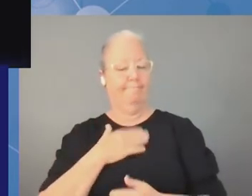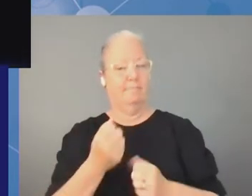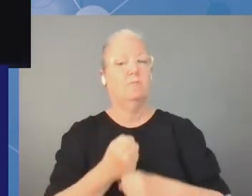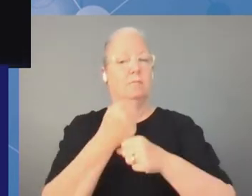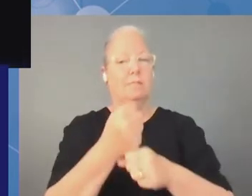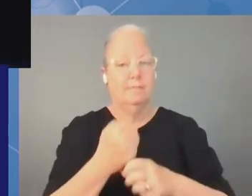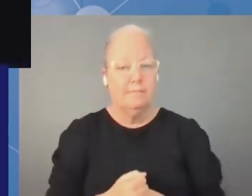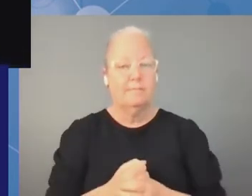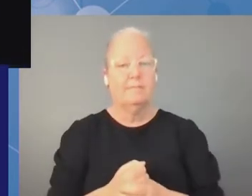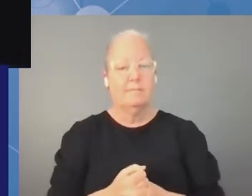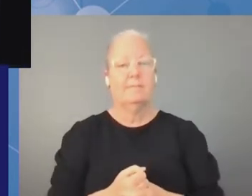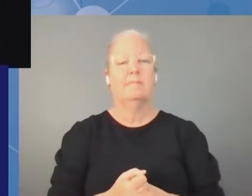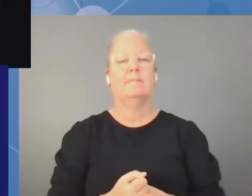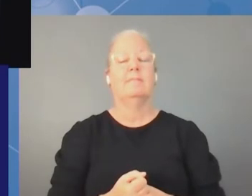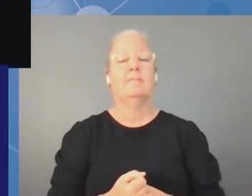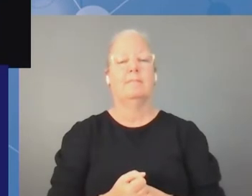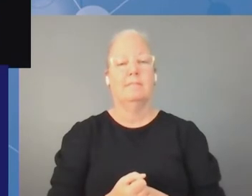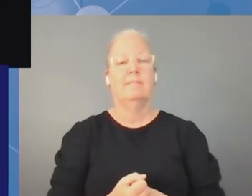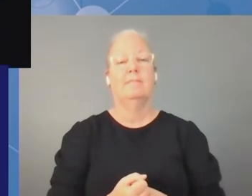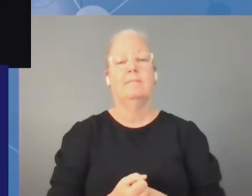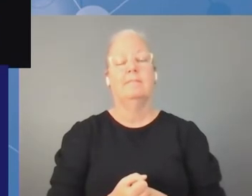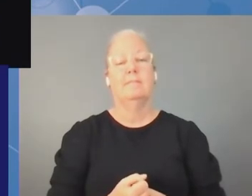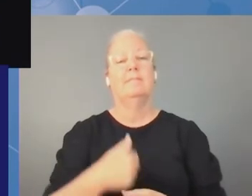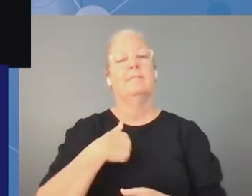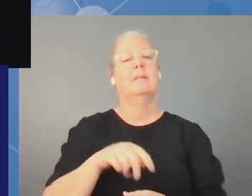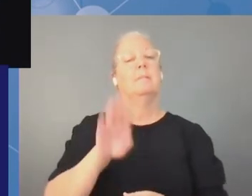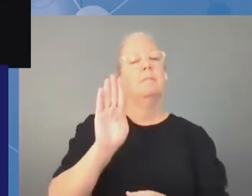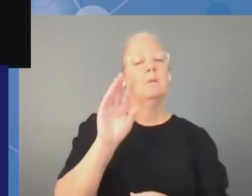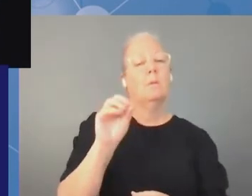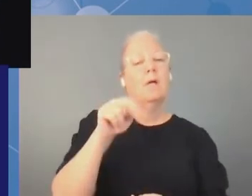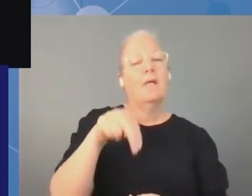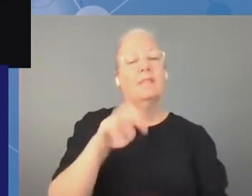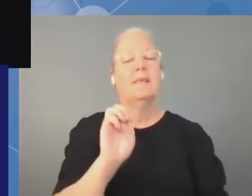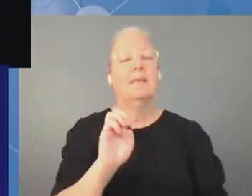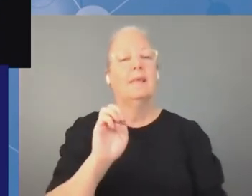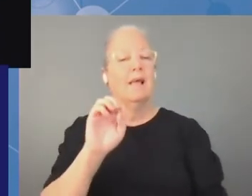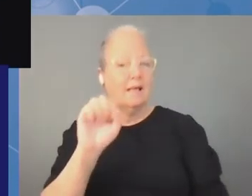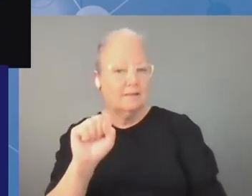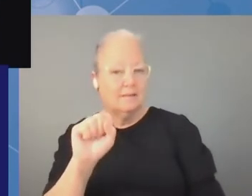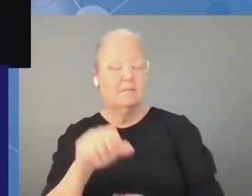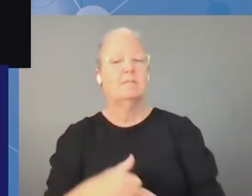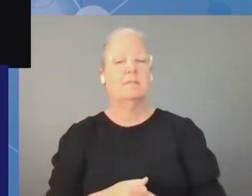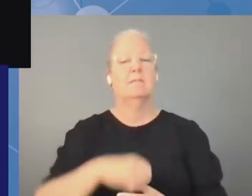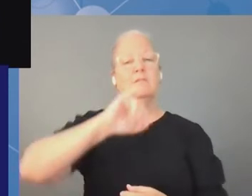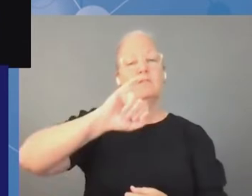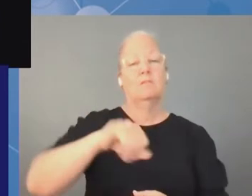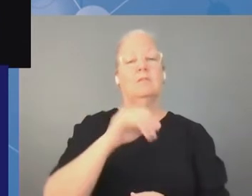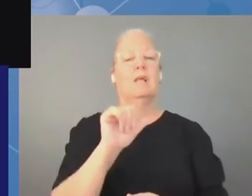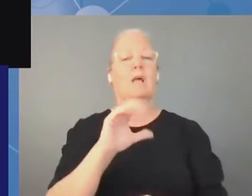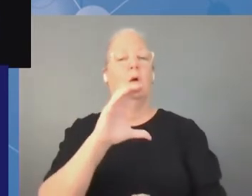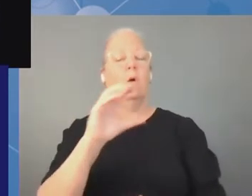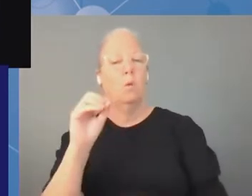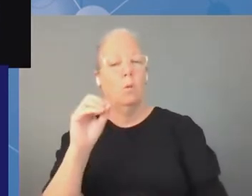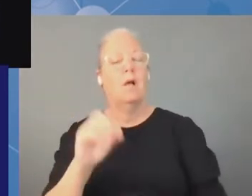new chair of the mag and paul new um michelle is to look towards a solution whereby we have a lot of